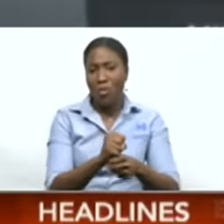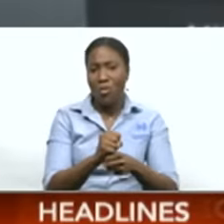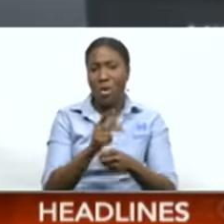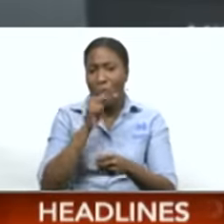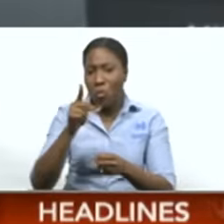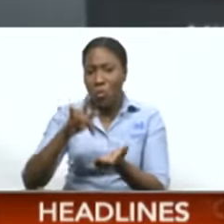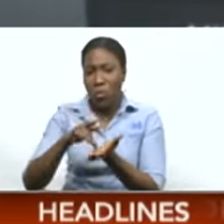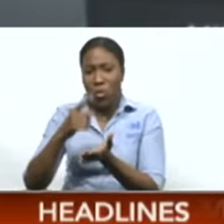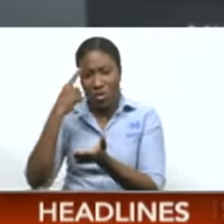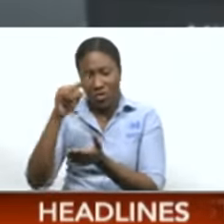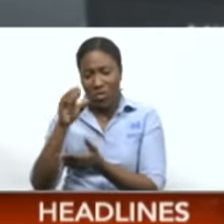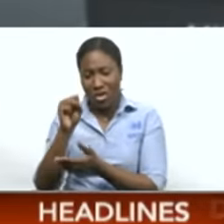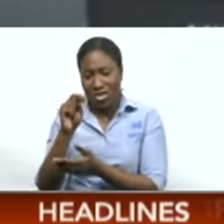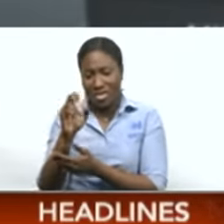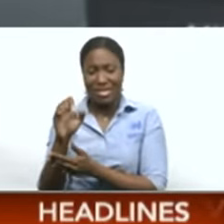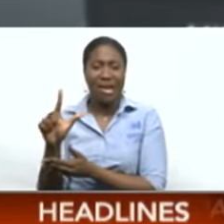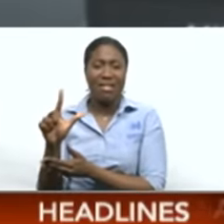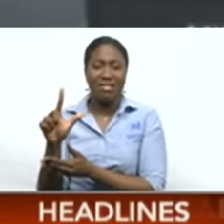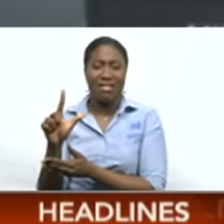control of giant African snails.